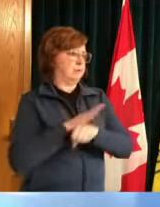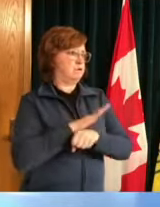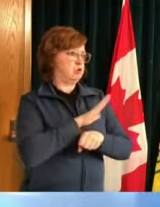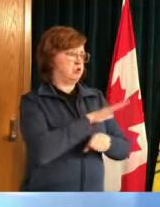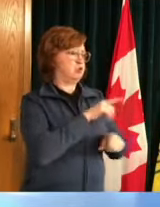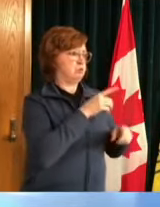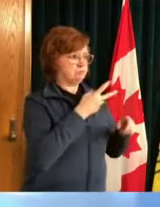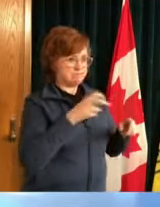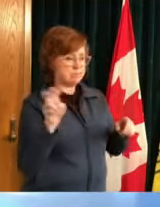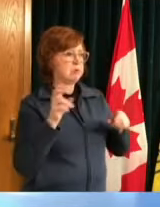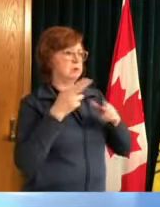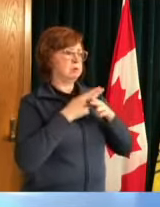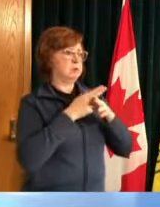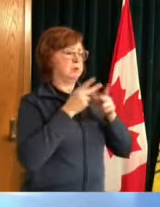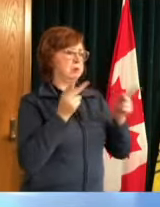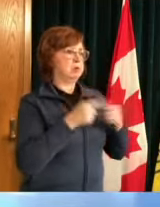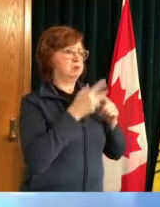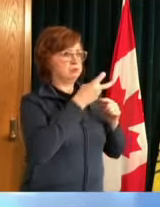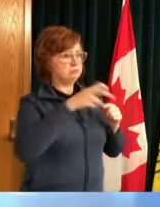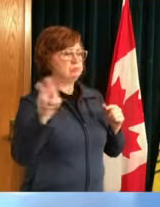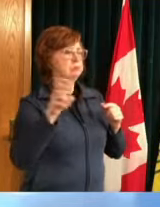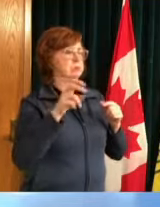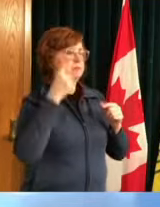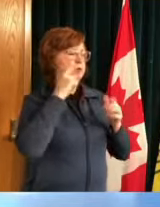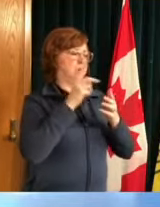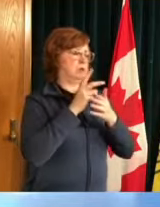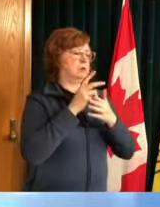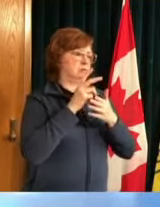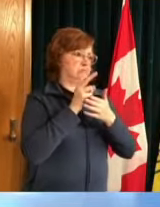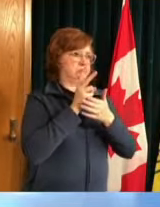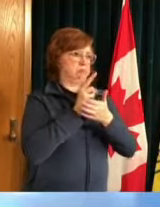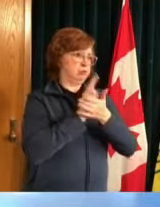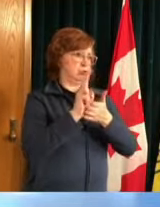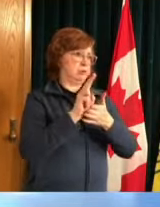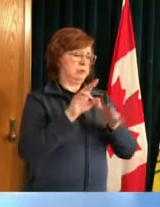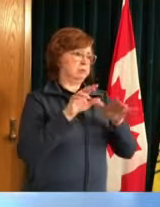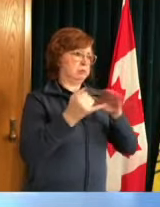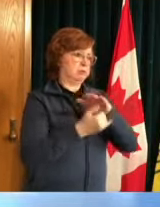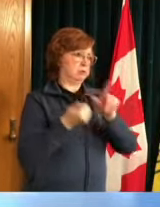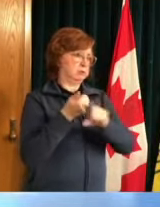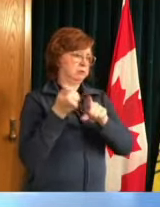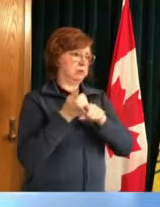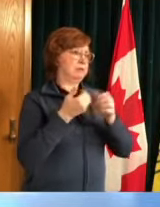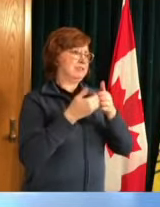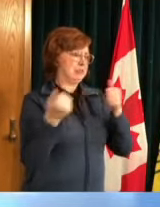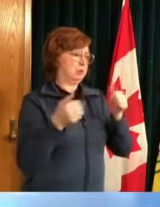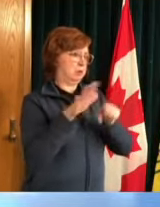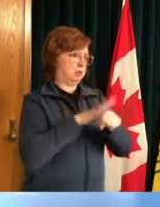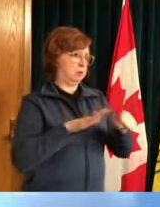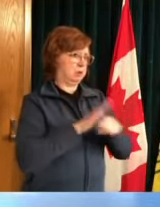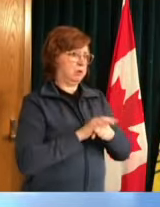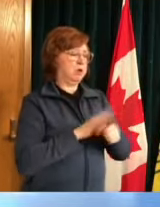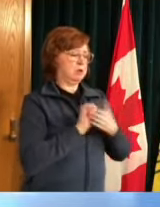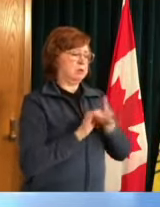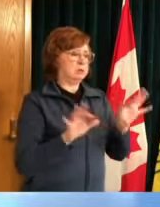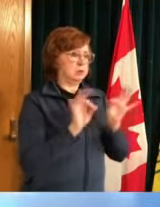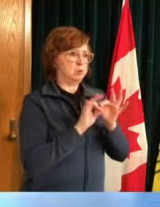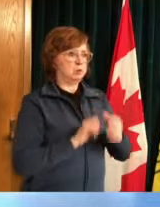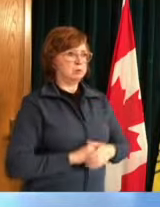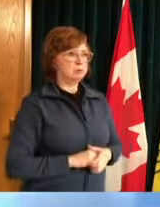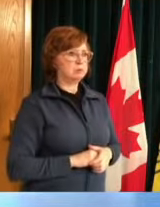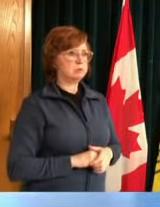for the next few weeks to minimize secondary translation within the household but again you know we all need to comply with